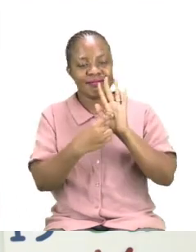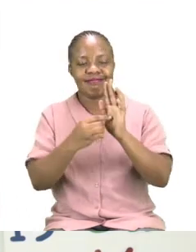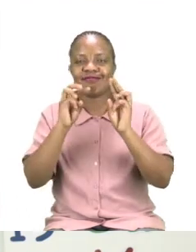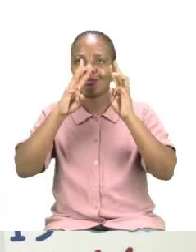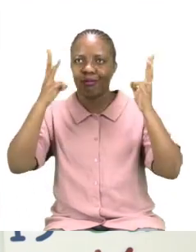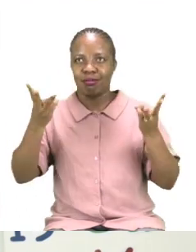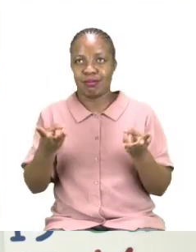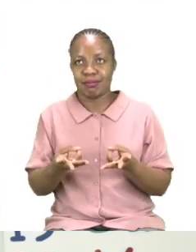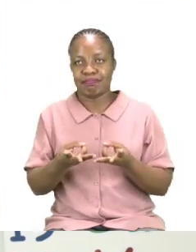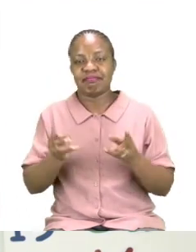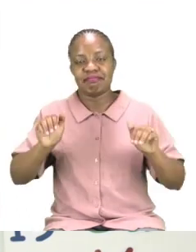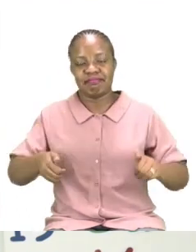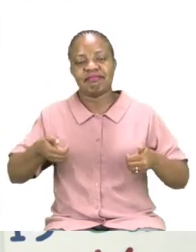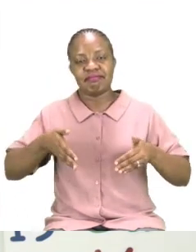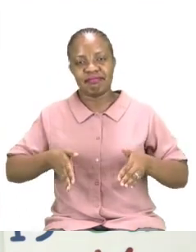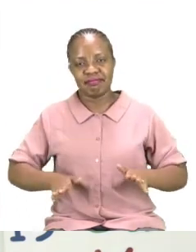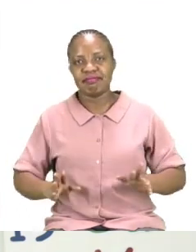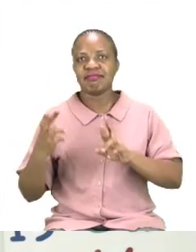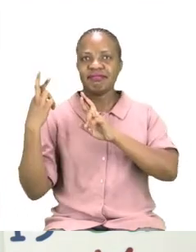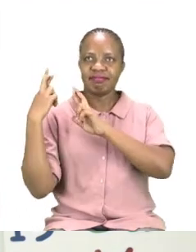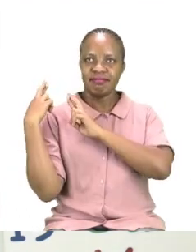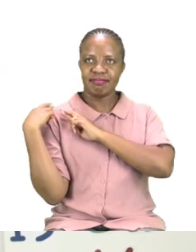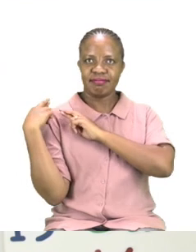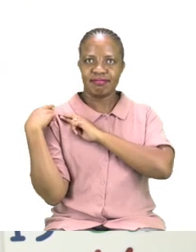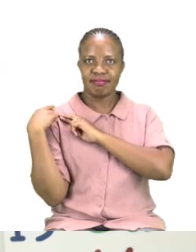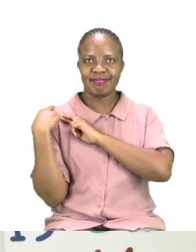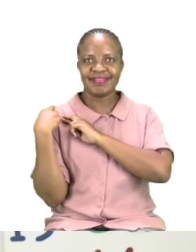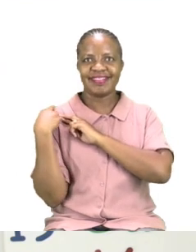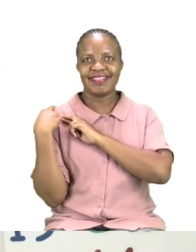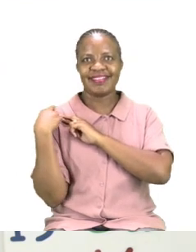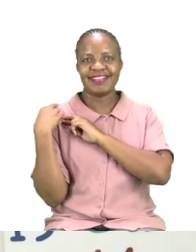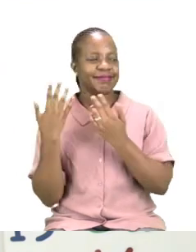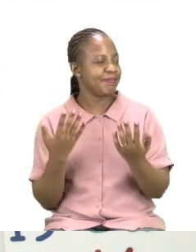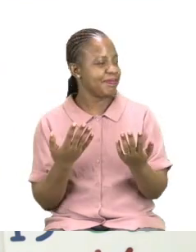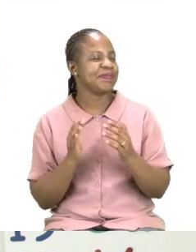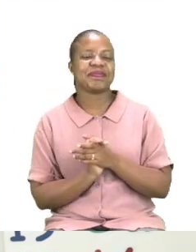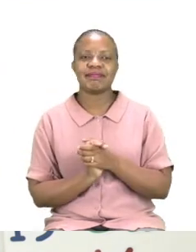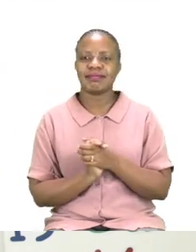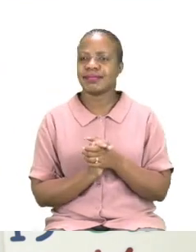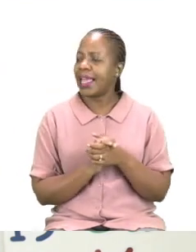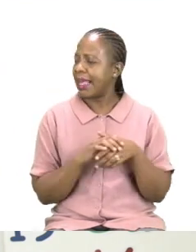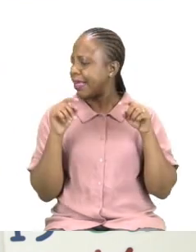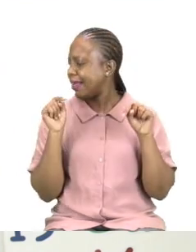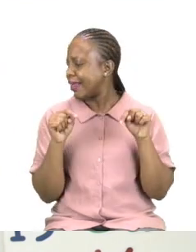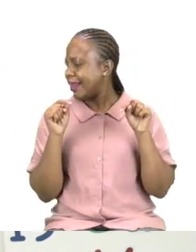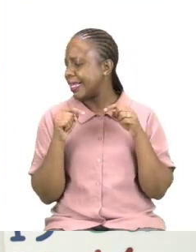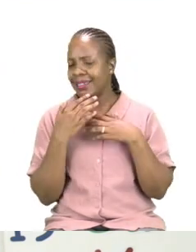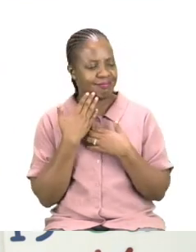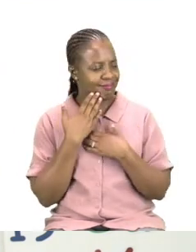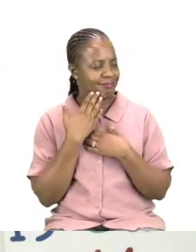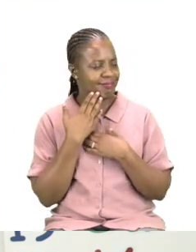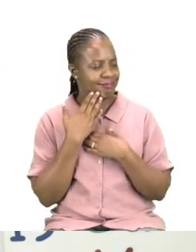responsible boys and girls. There we go. I wonder today though, I have not